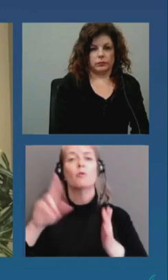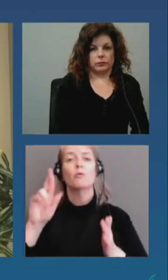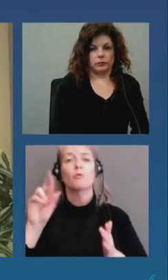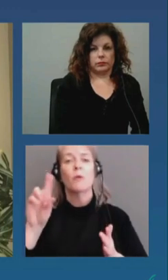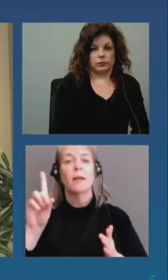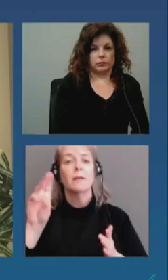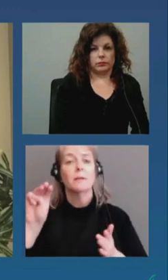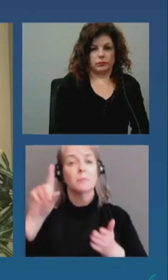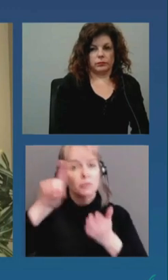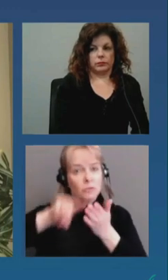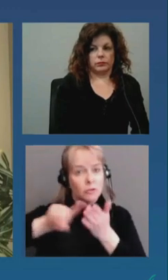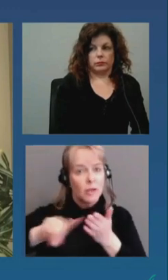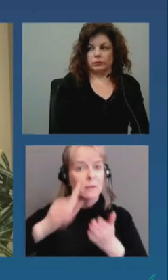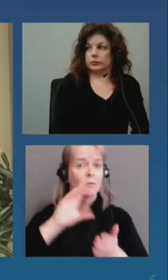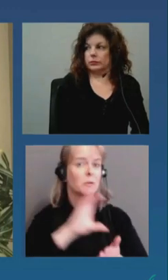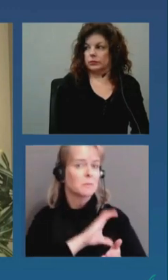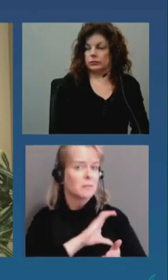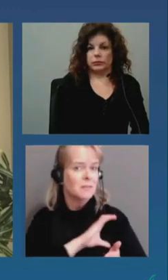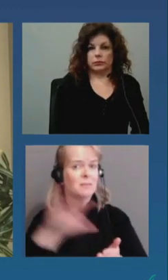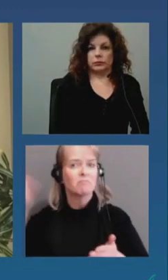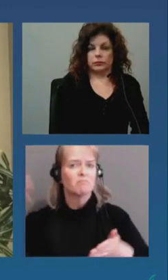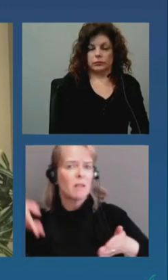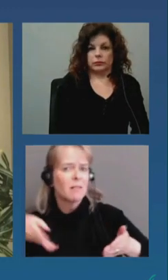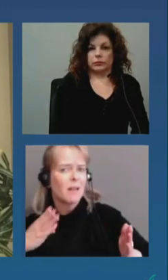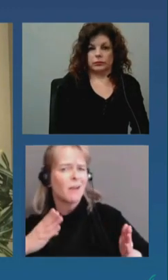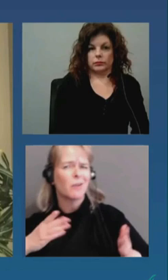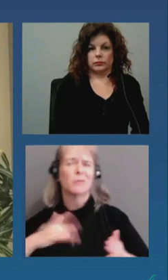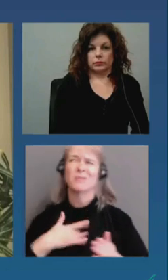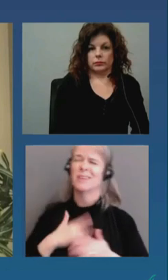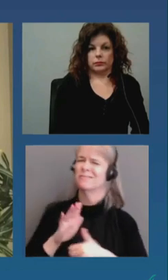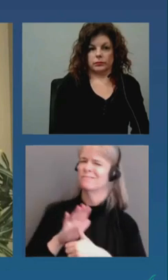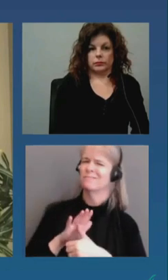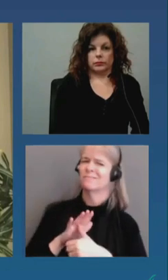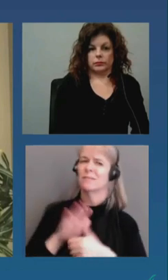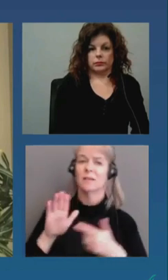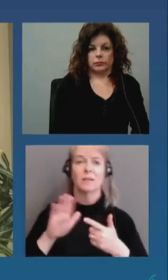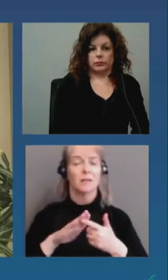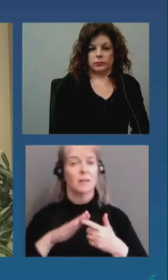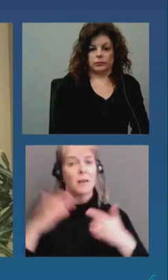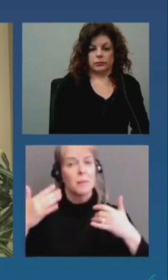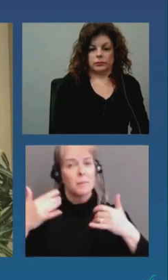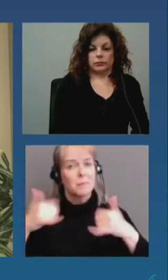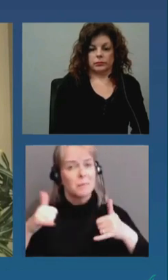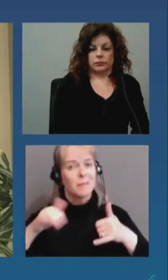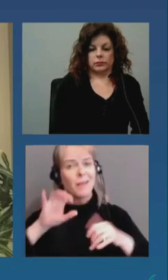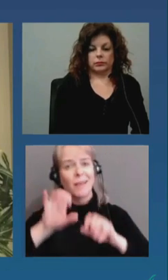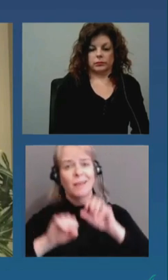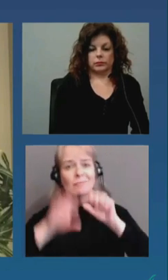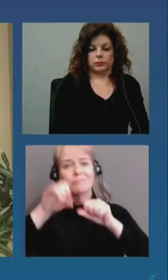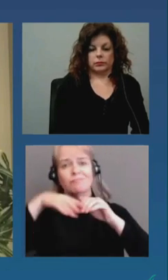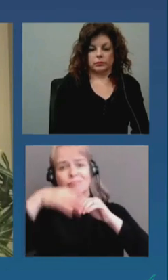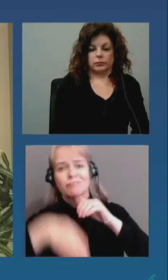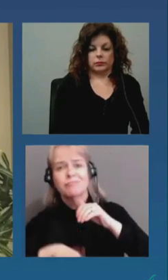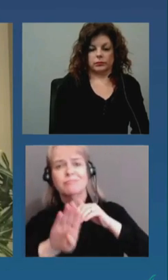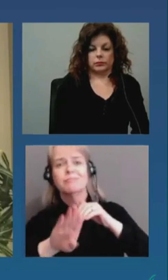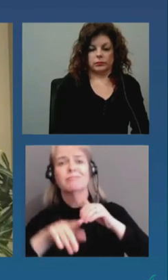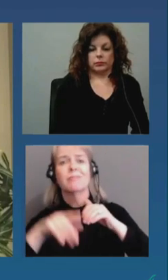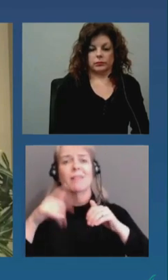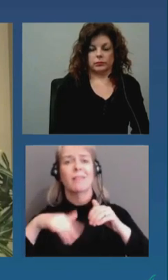boards uh there was the playground ban issue and of course locally here there was the quebec ontario border